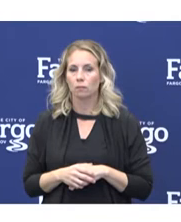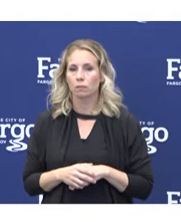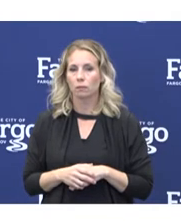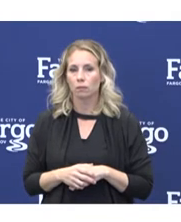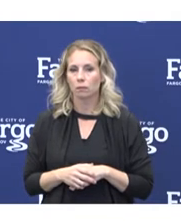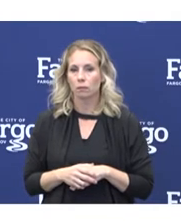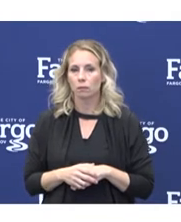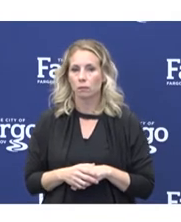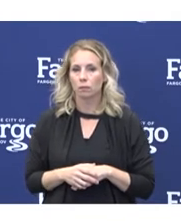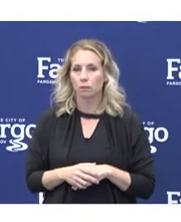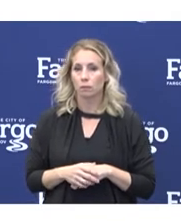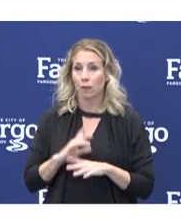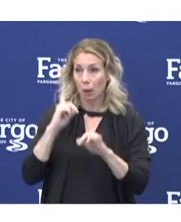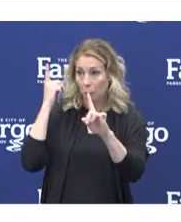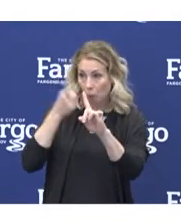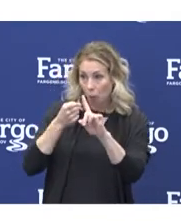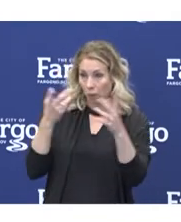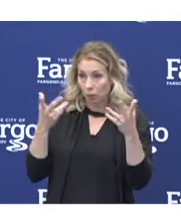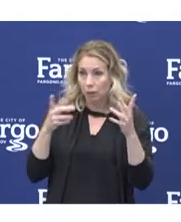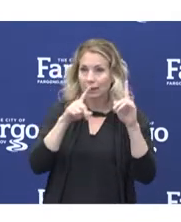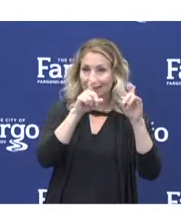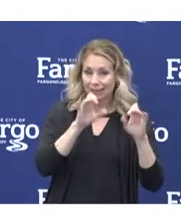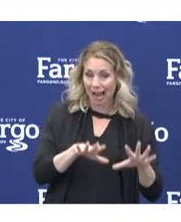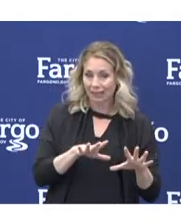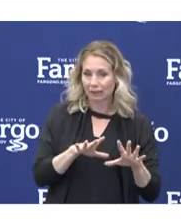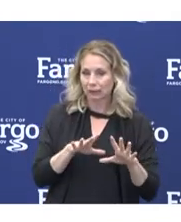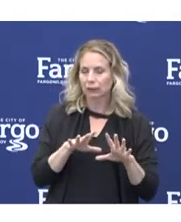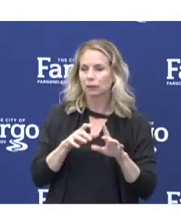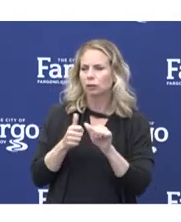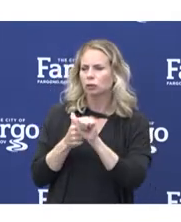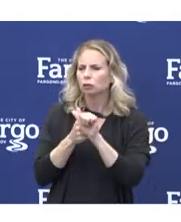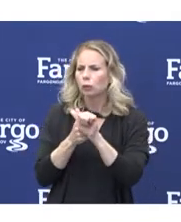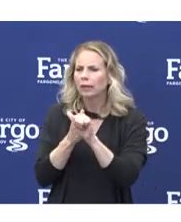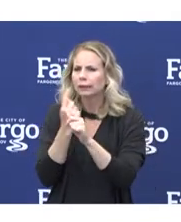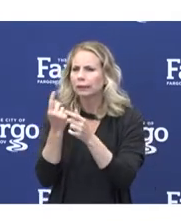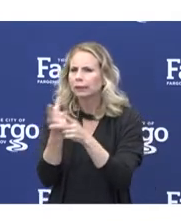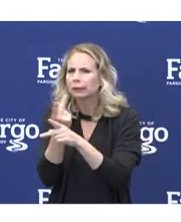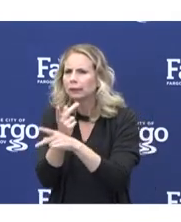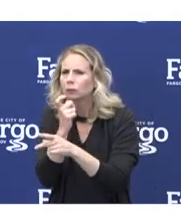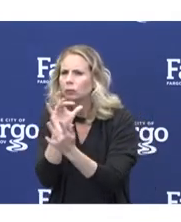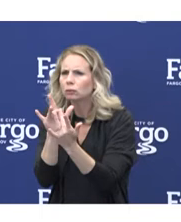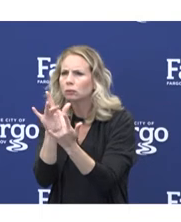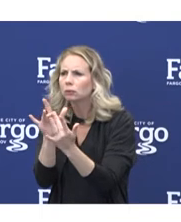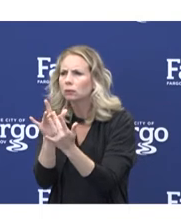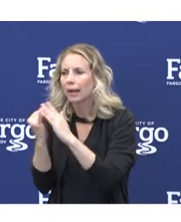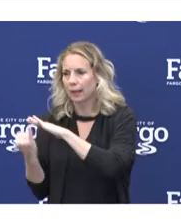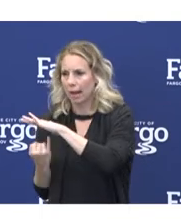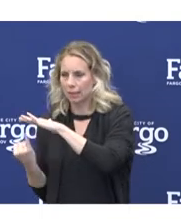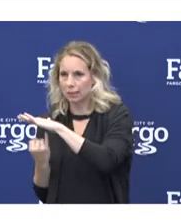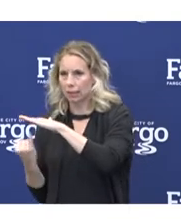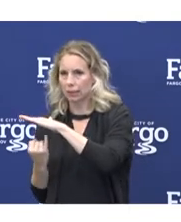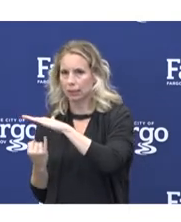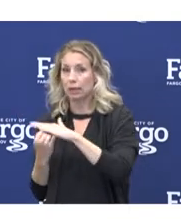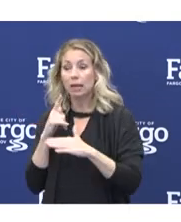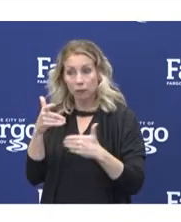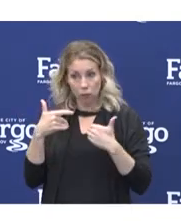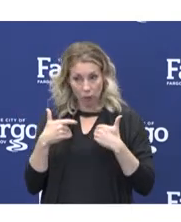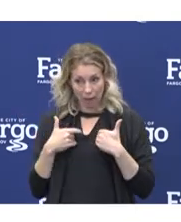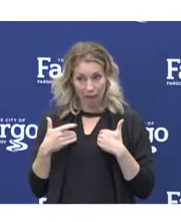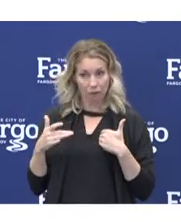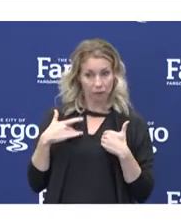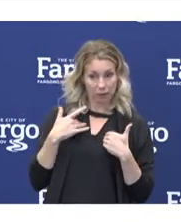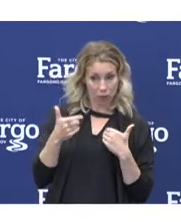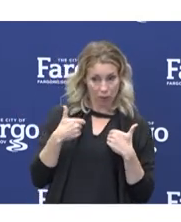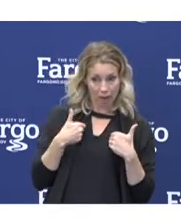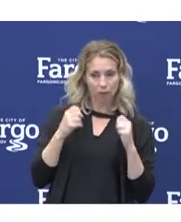Our point is to test, trace, and isolate. If you do feel you have the virus, you can call your provider and get set up for